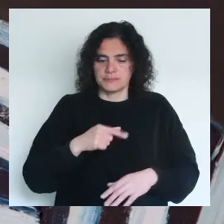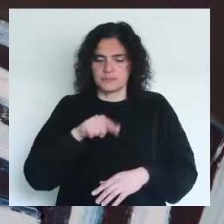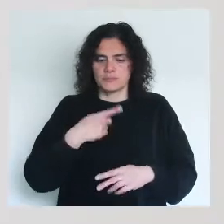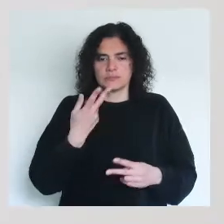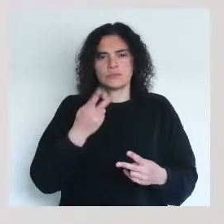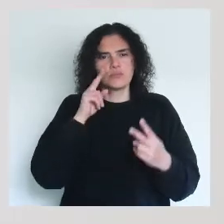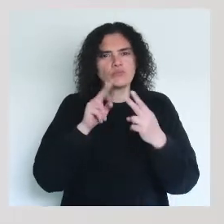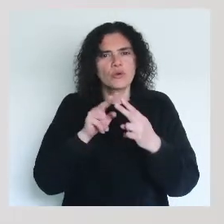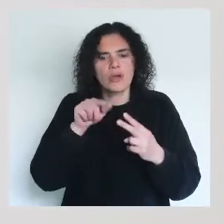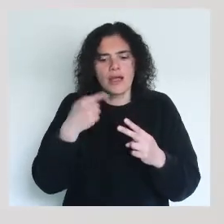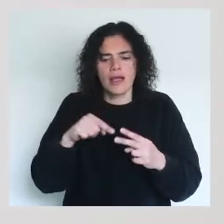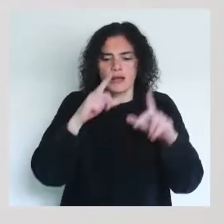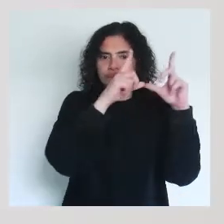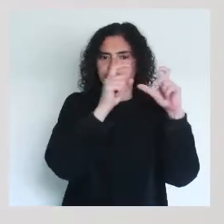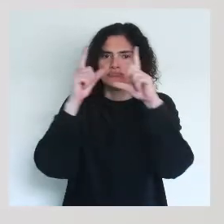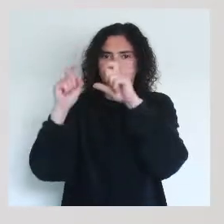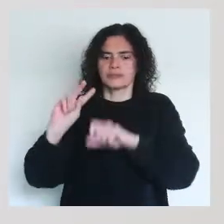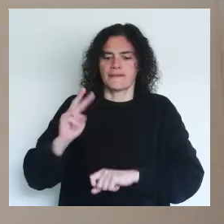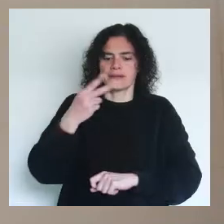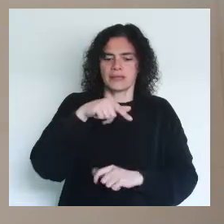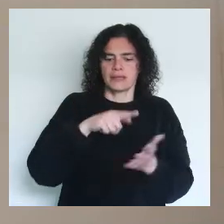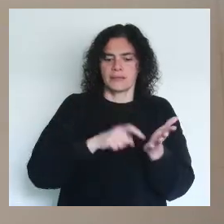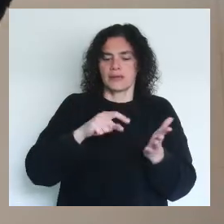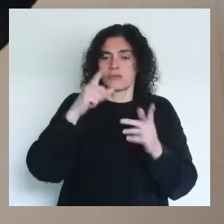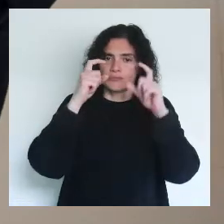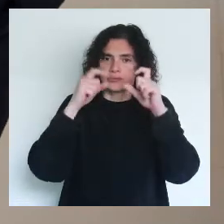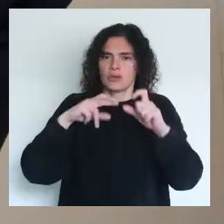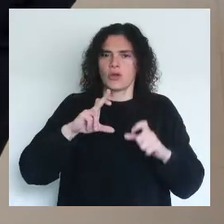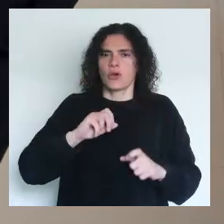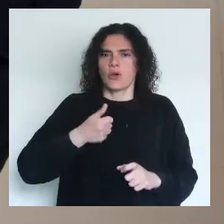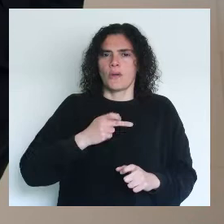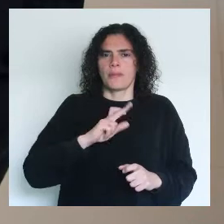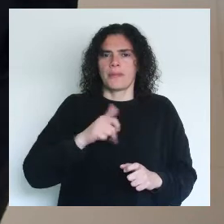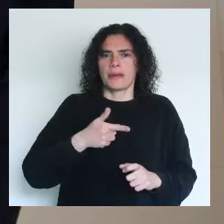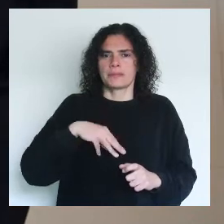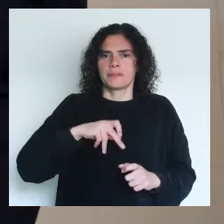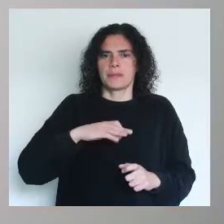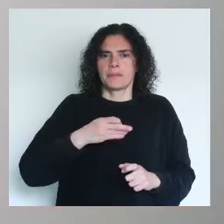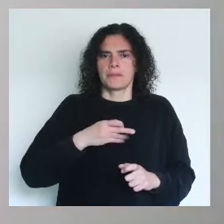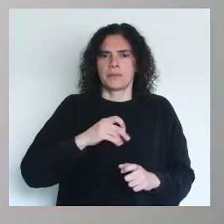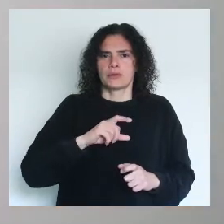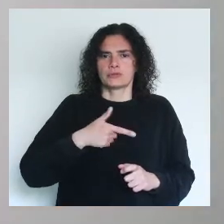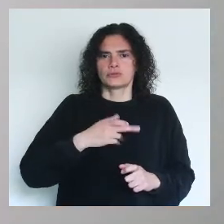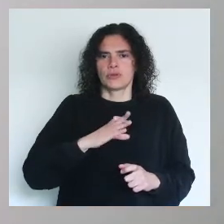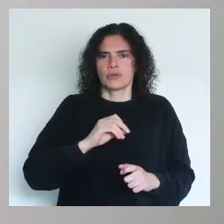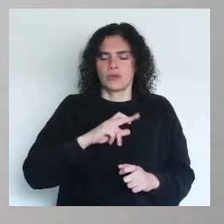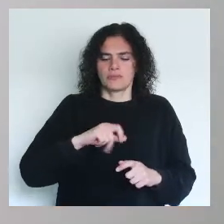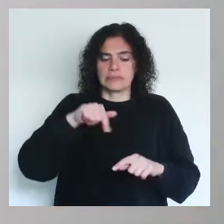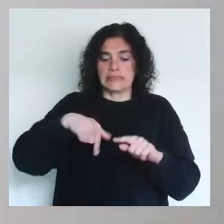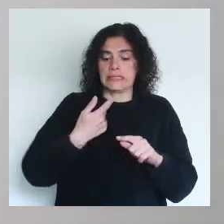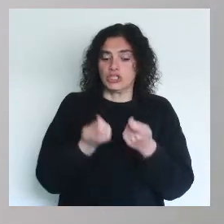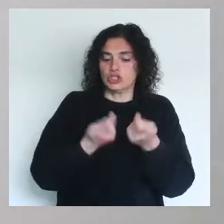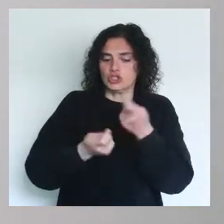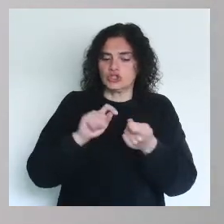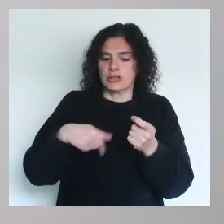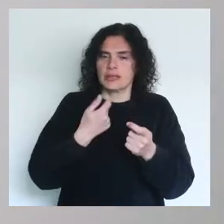and you encounter these two photographs by the American photographer Robert Mapletorpe, where you are here a little bit, again,